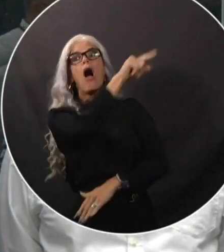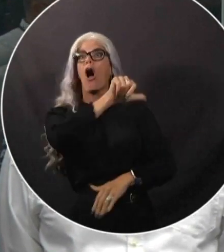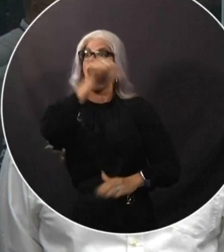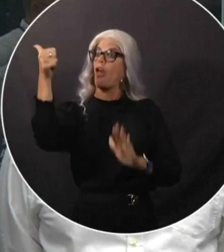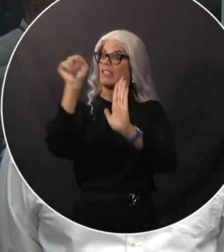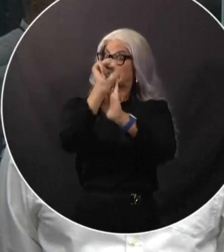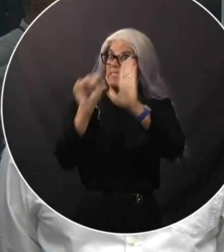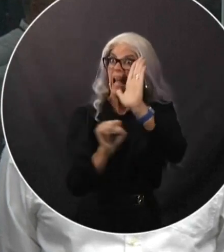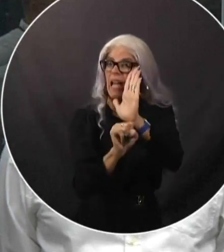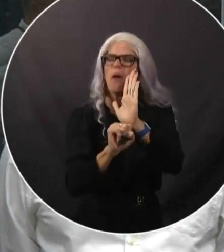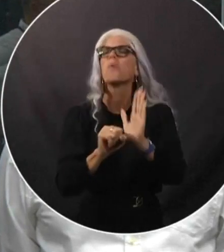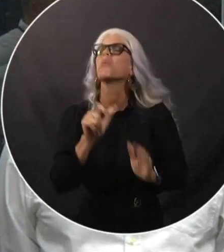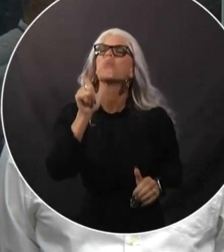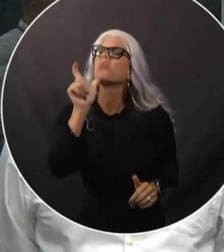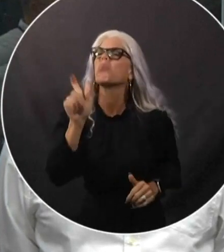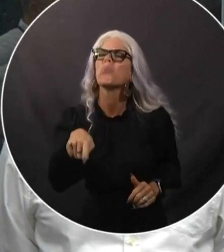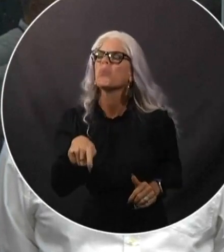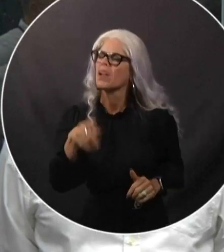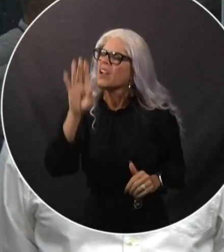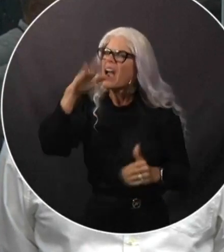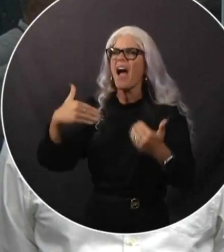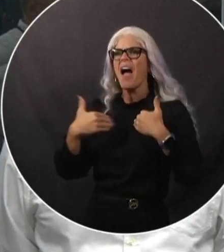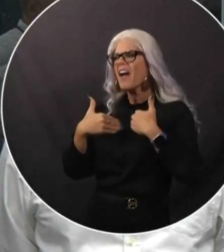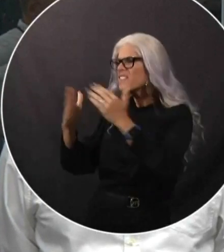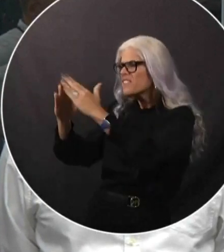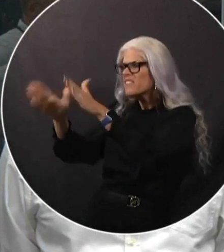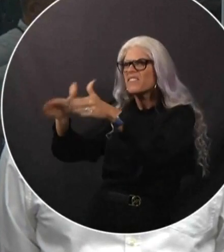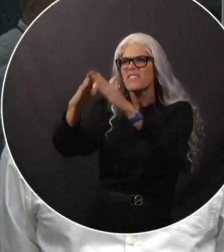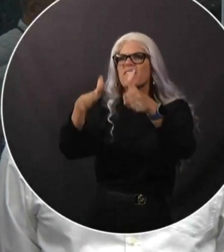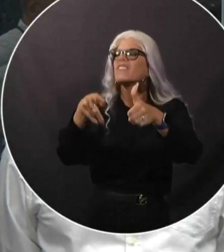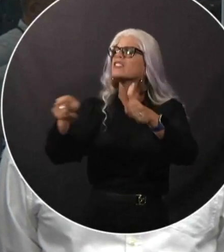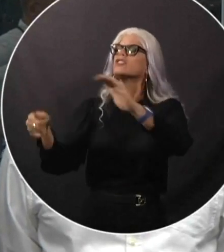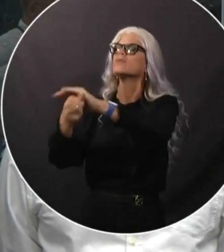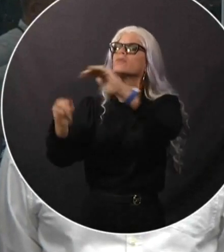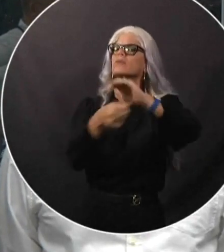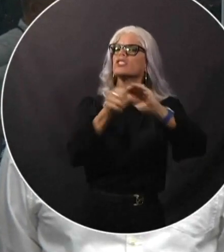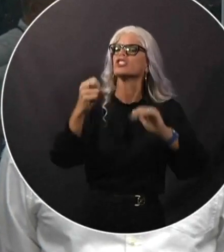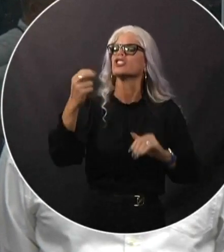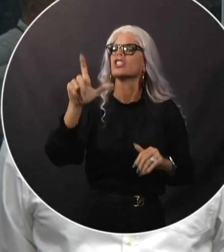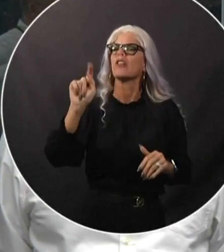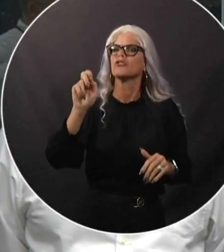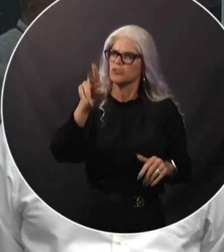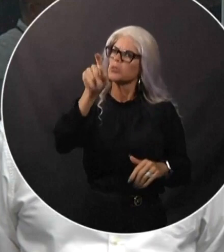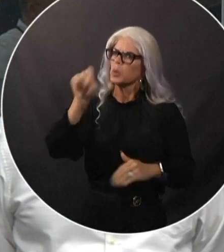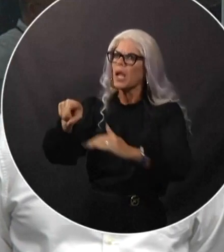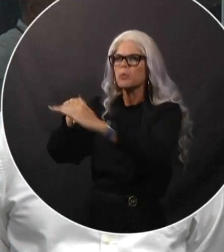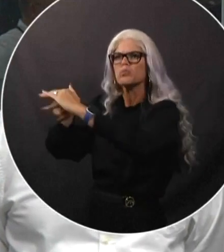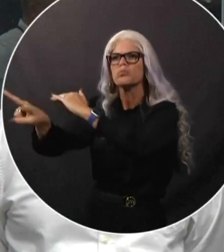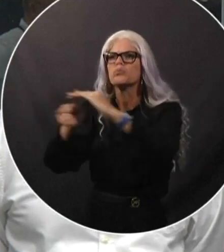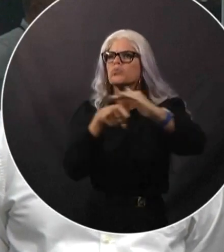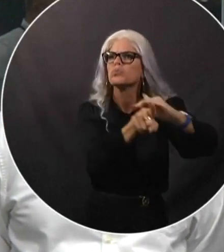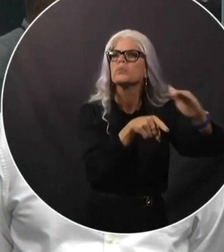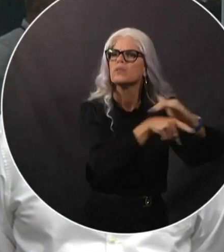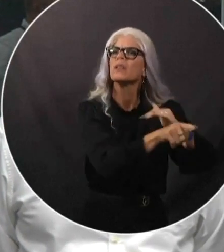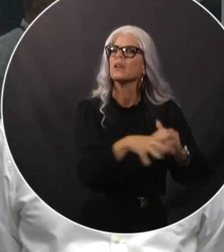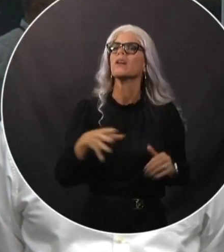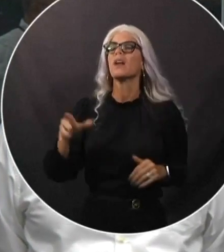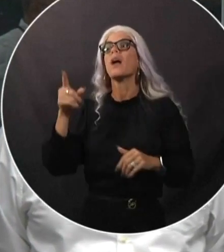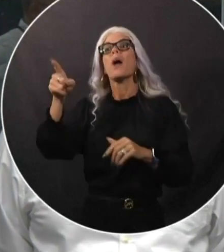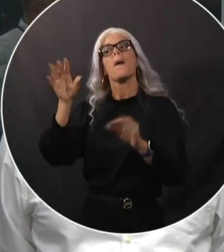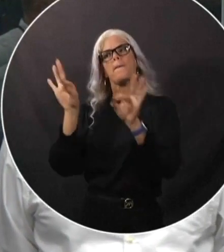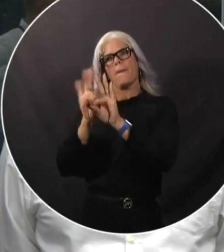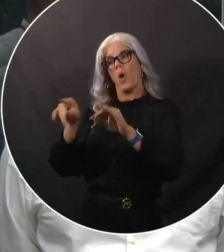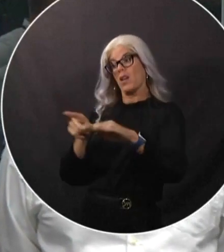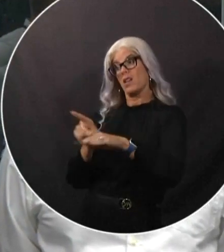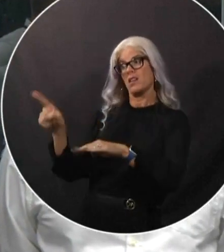The important part of if you're under an evacuation order is evacuate to higher ground that is going to be safe